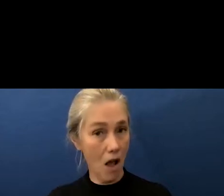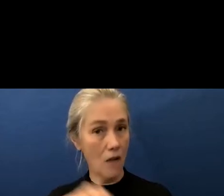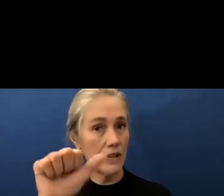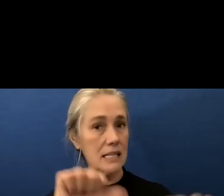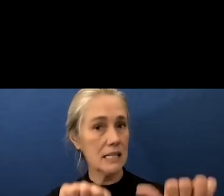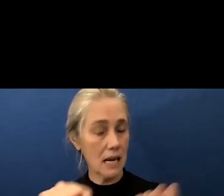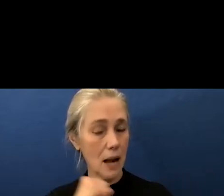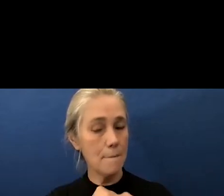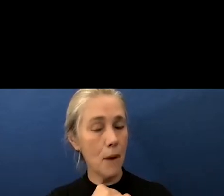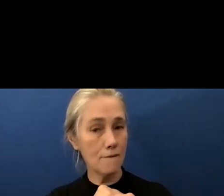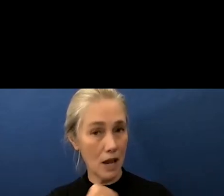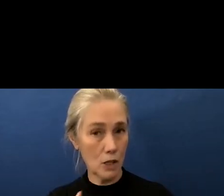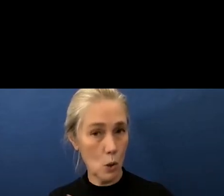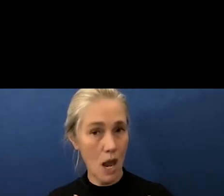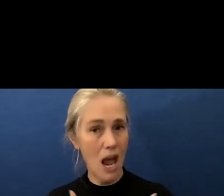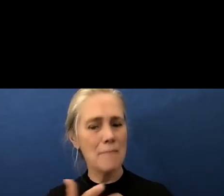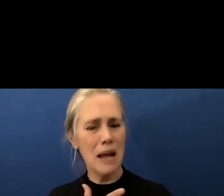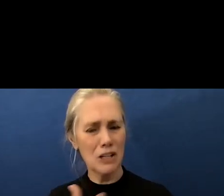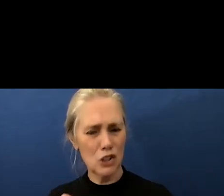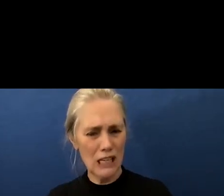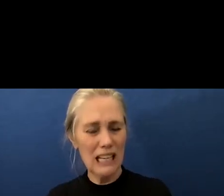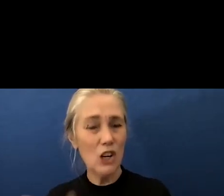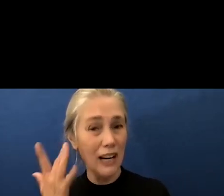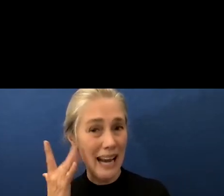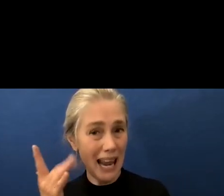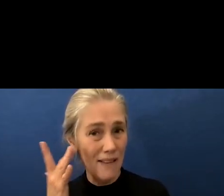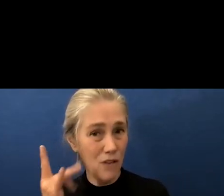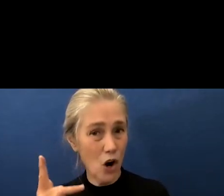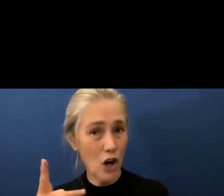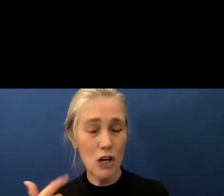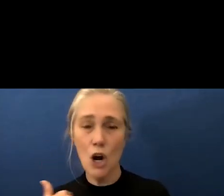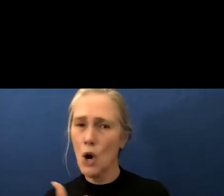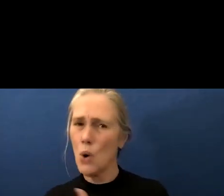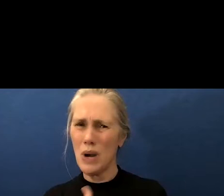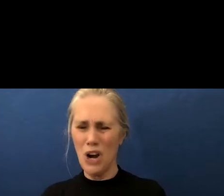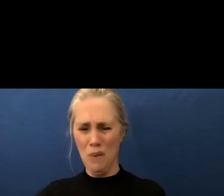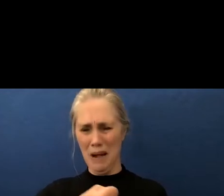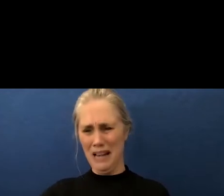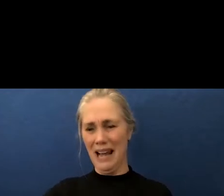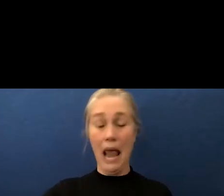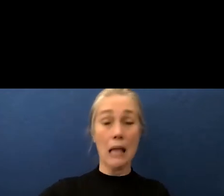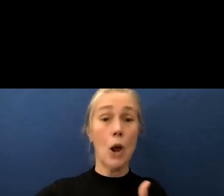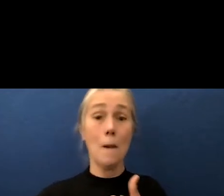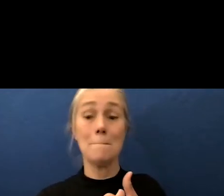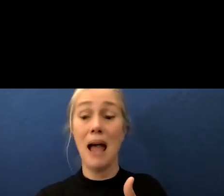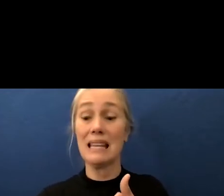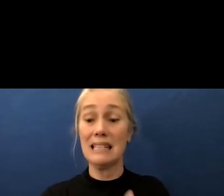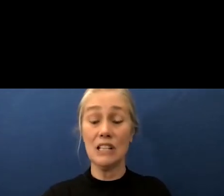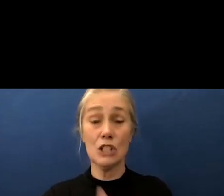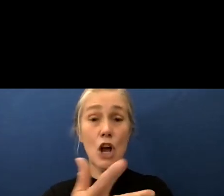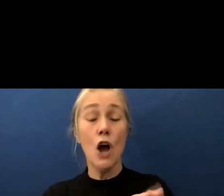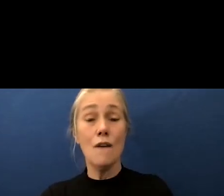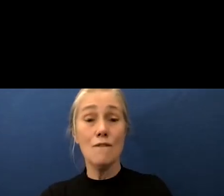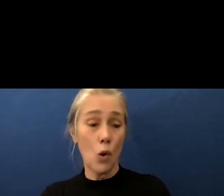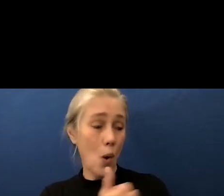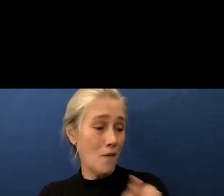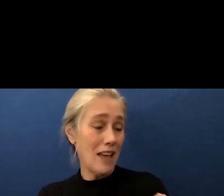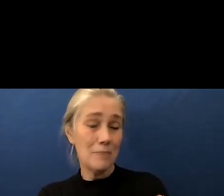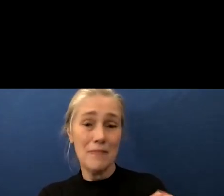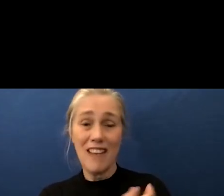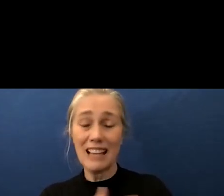at large my concern is that here in california we're putting ourselves out there being pioneers in covid vaccine experimentation on our kids